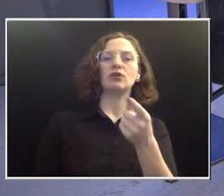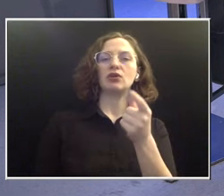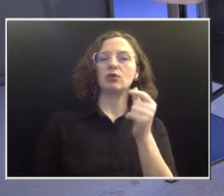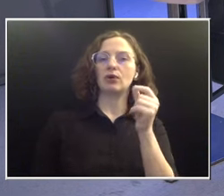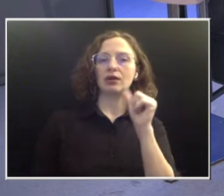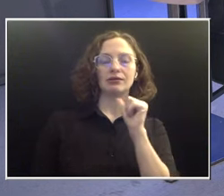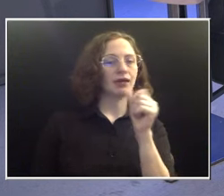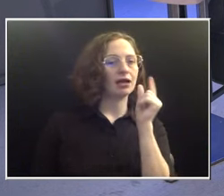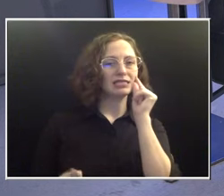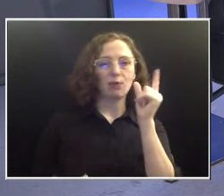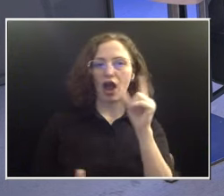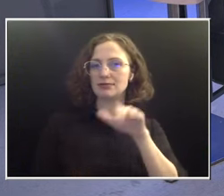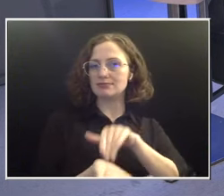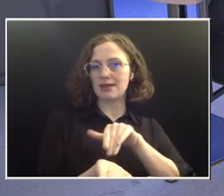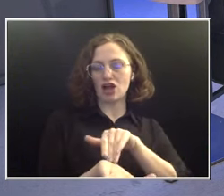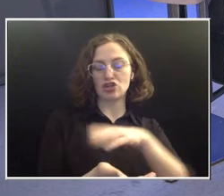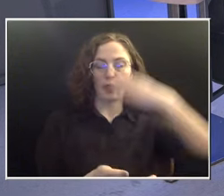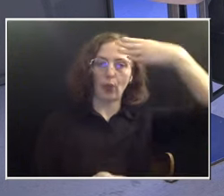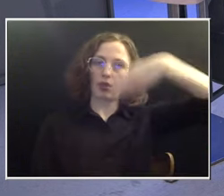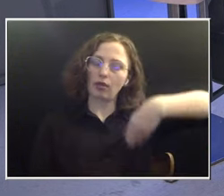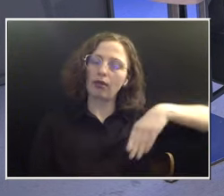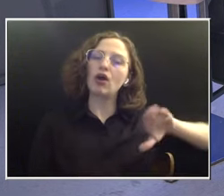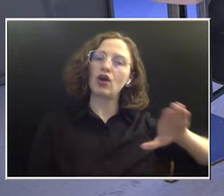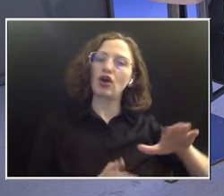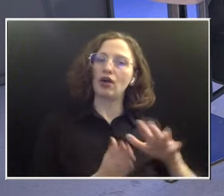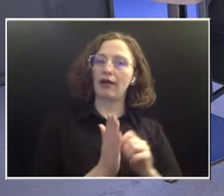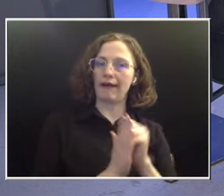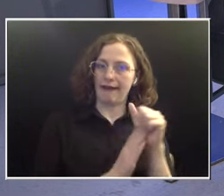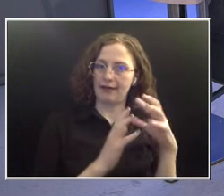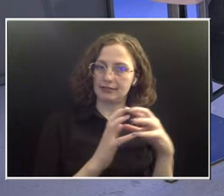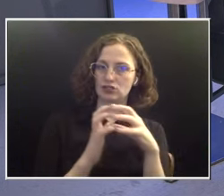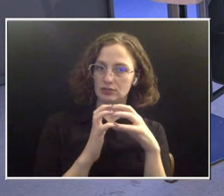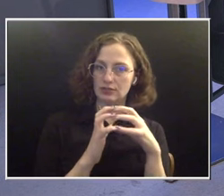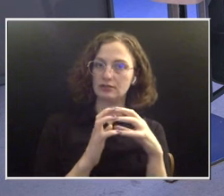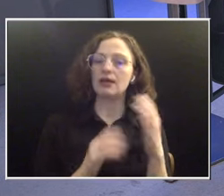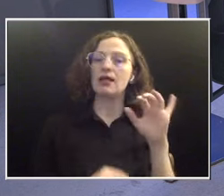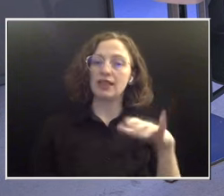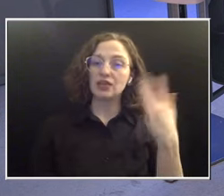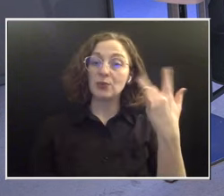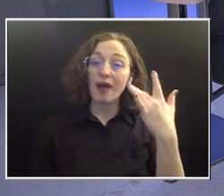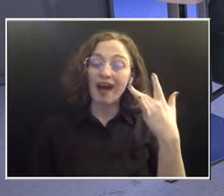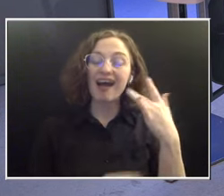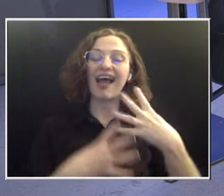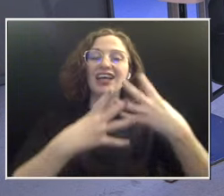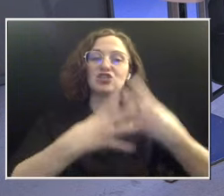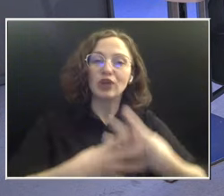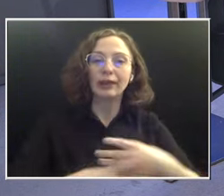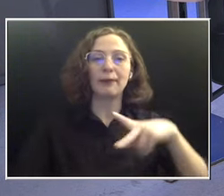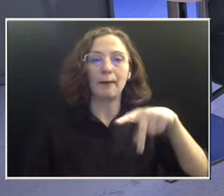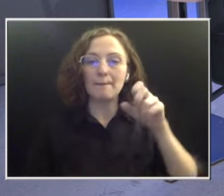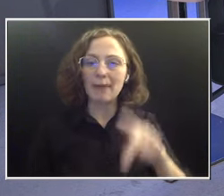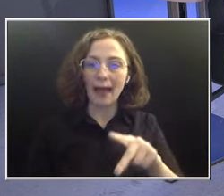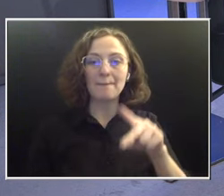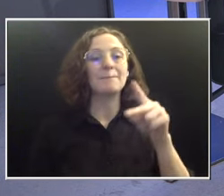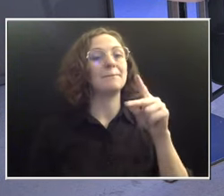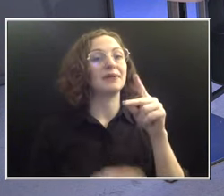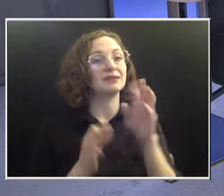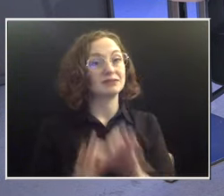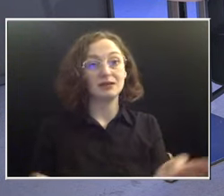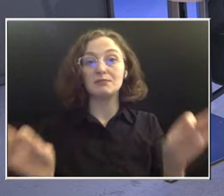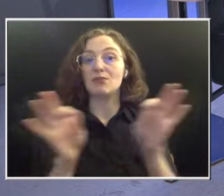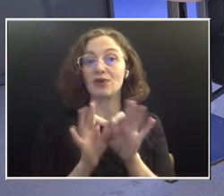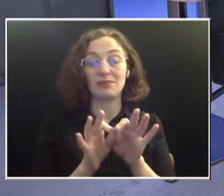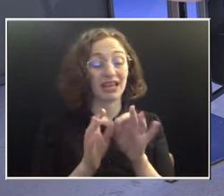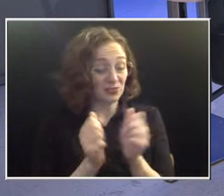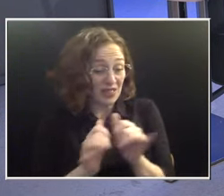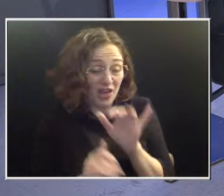So that's, again, why the screening and the pap spares are so important because without that, you two would not be sitting here together